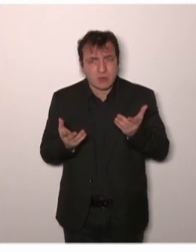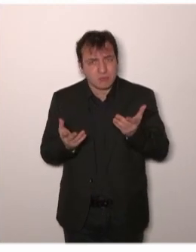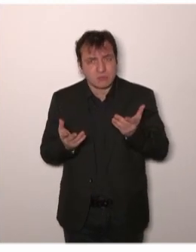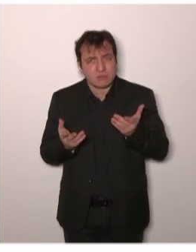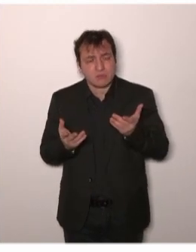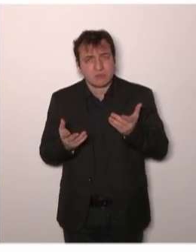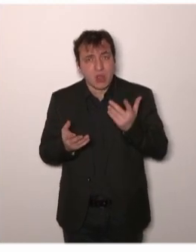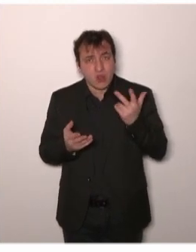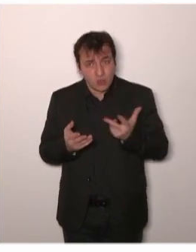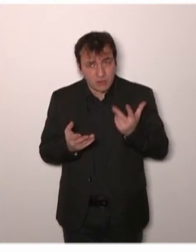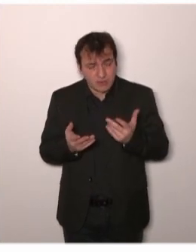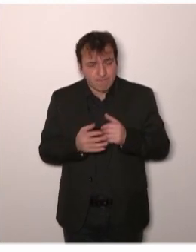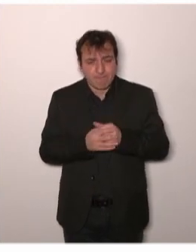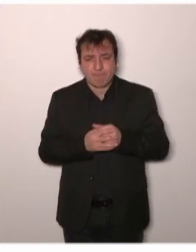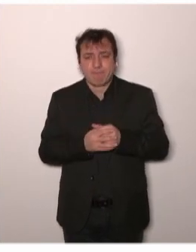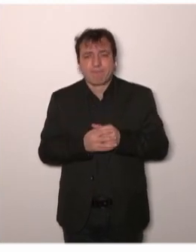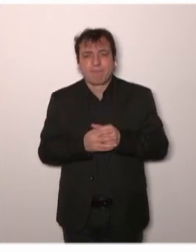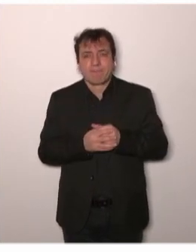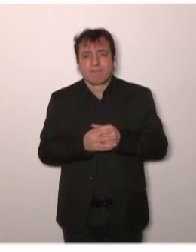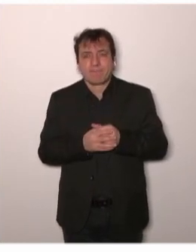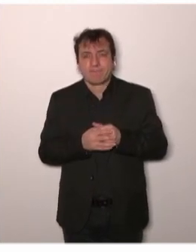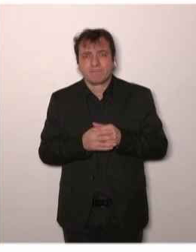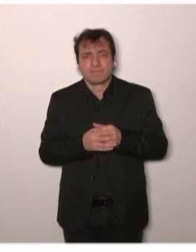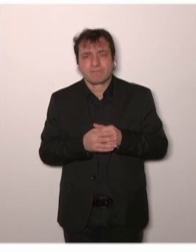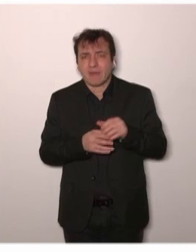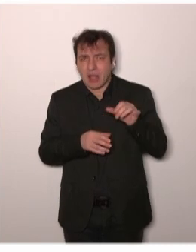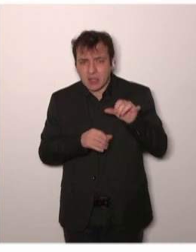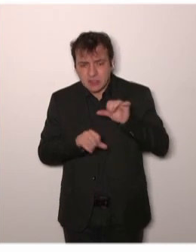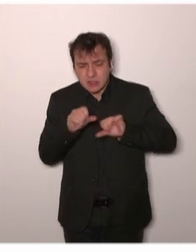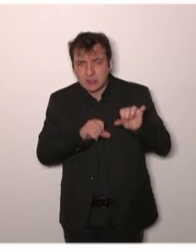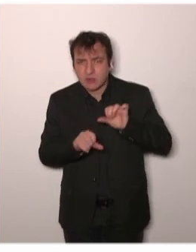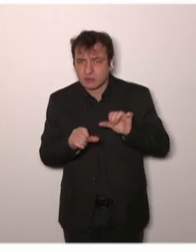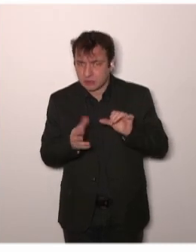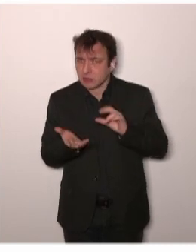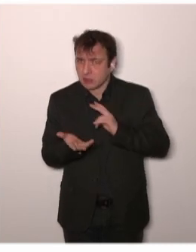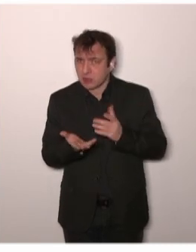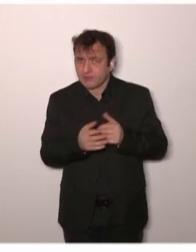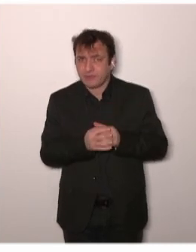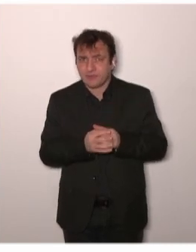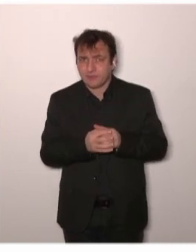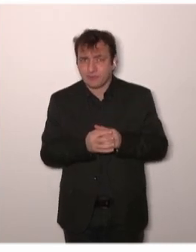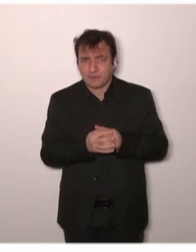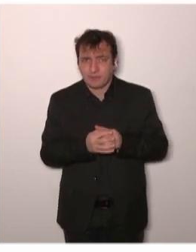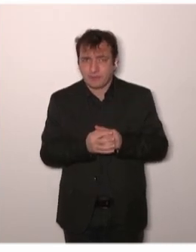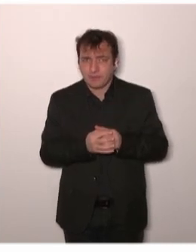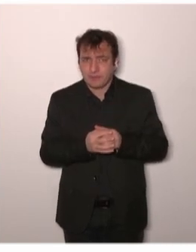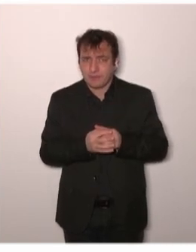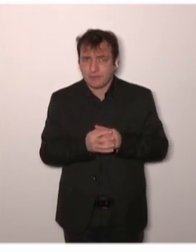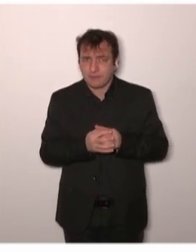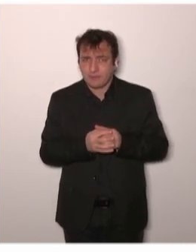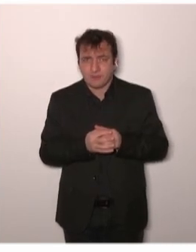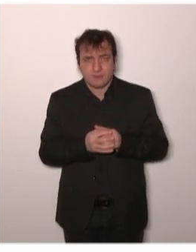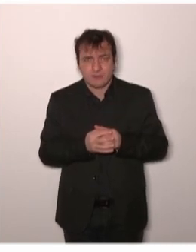it's around surgery, where, actually, we are trying to, we would be trying to understand, actually, how we can